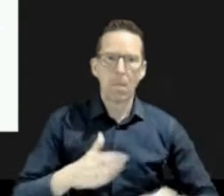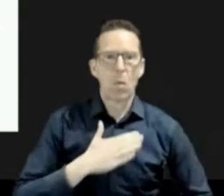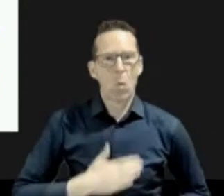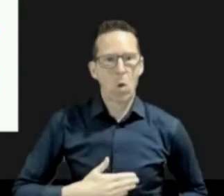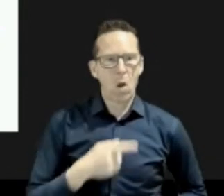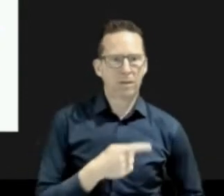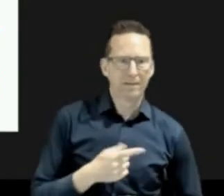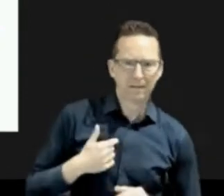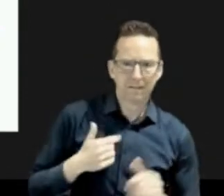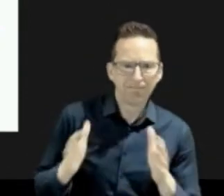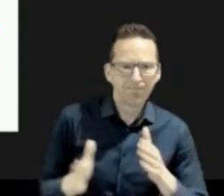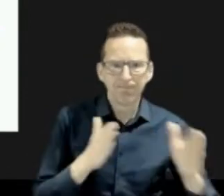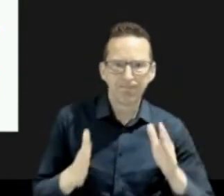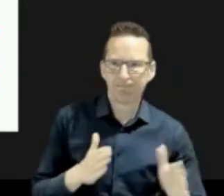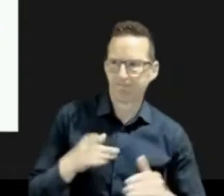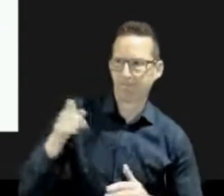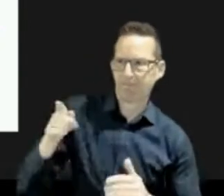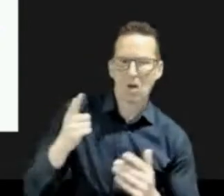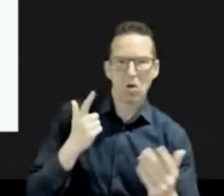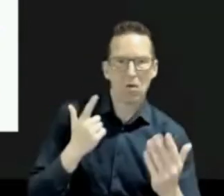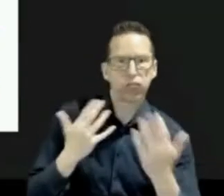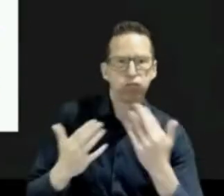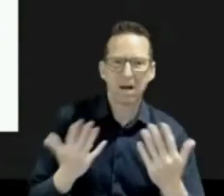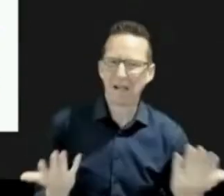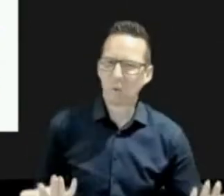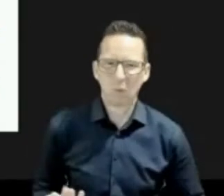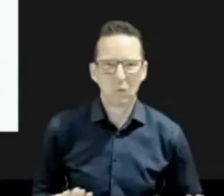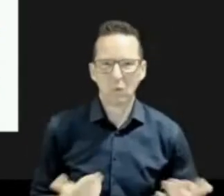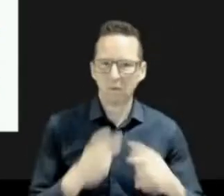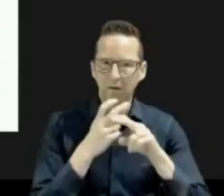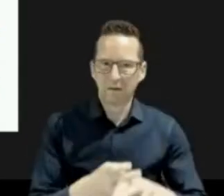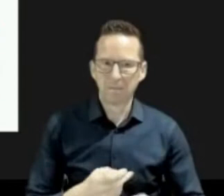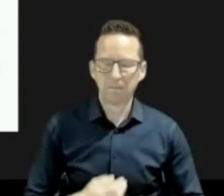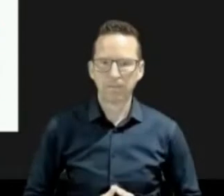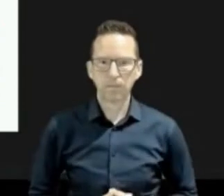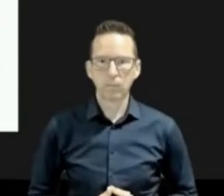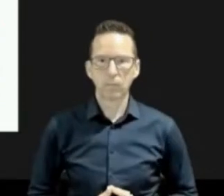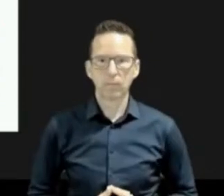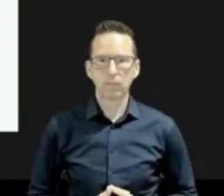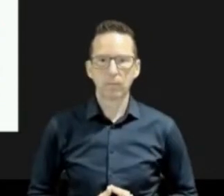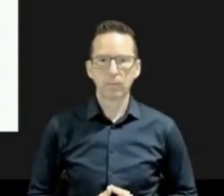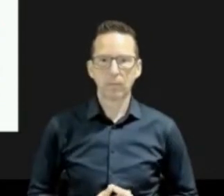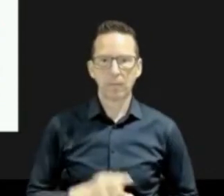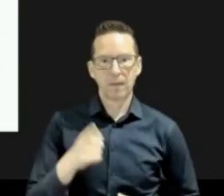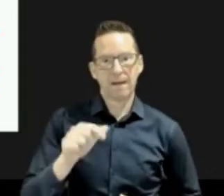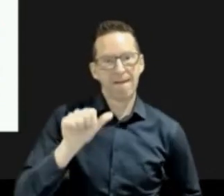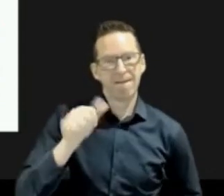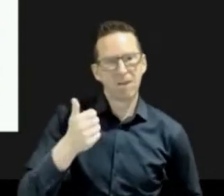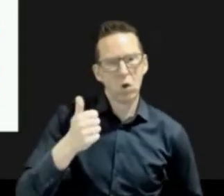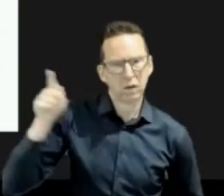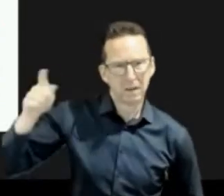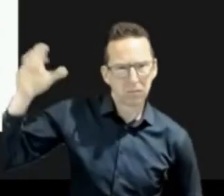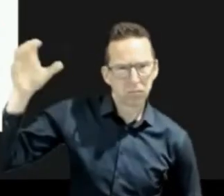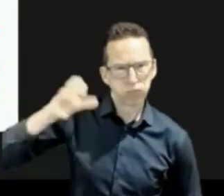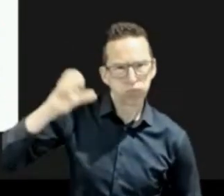series of events. For example, on the left is our first heat warning issued by Environment and Climate Change Canada. It